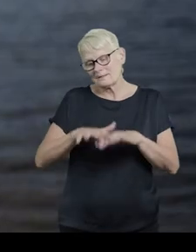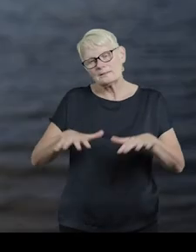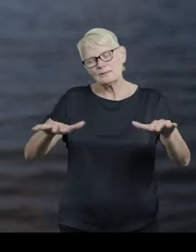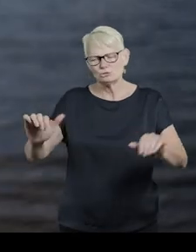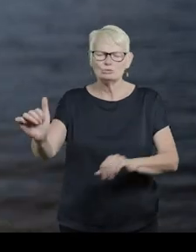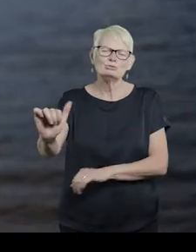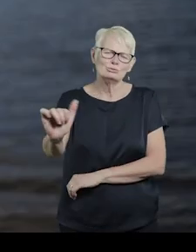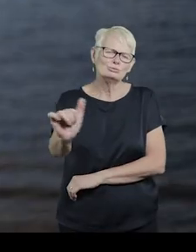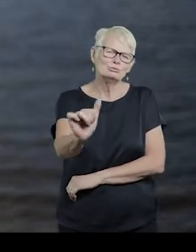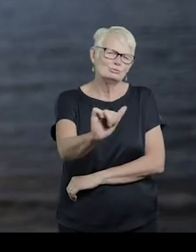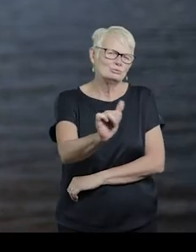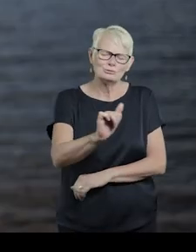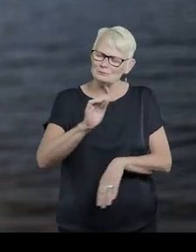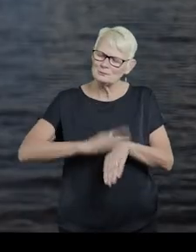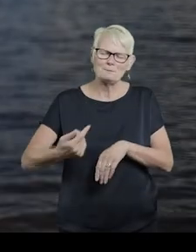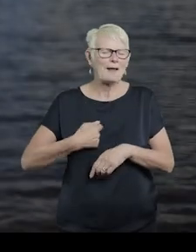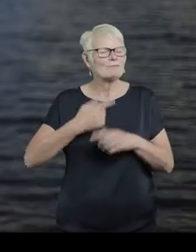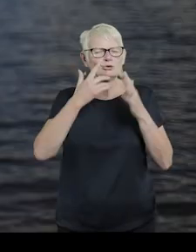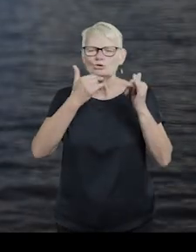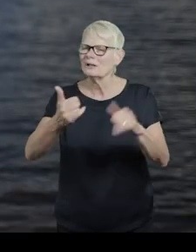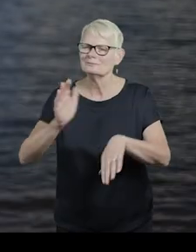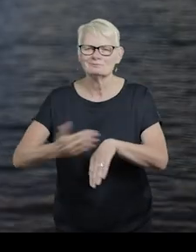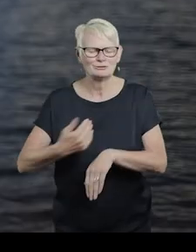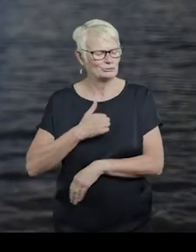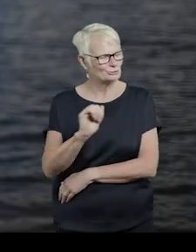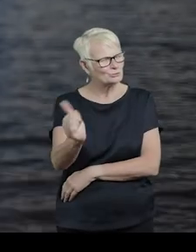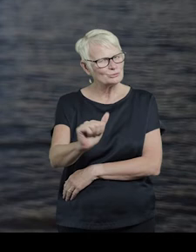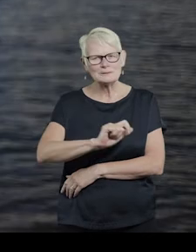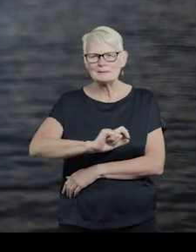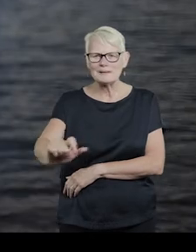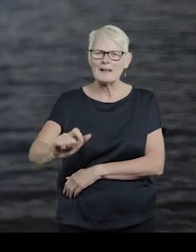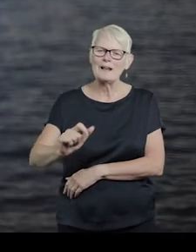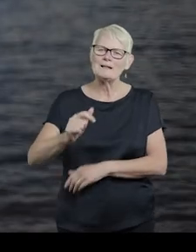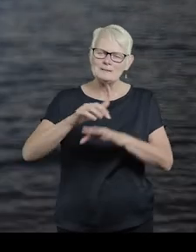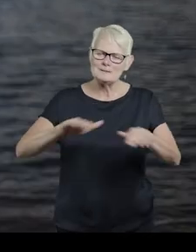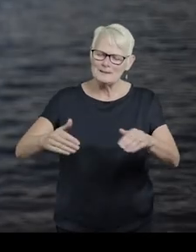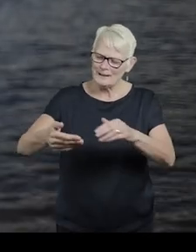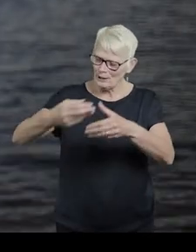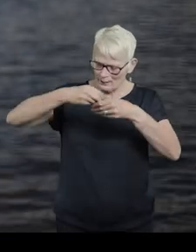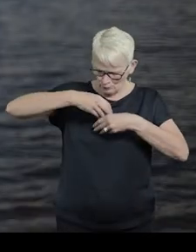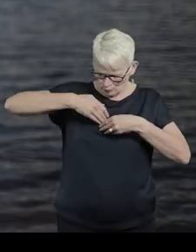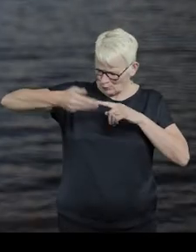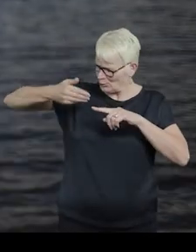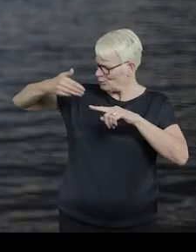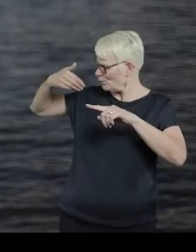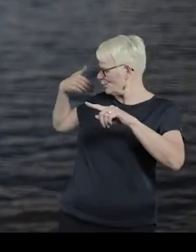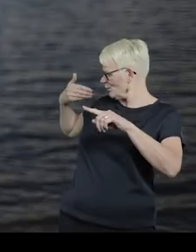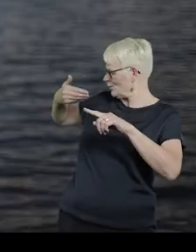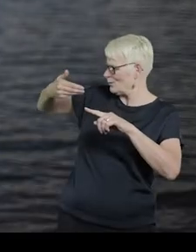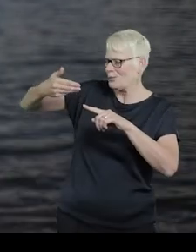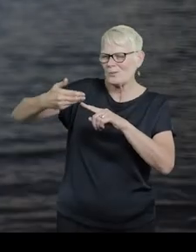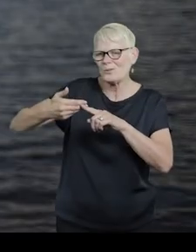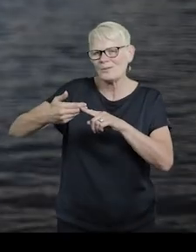The sea is still there. Even if I can't check, it still exists. Salt water runs through my ancestors